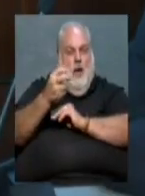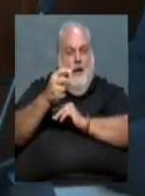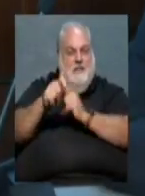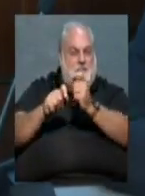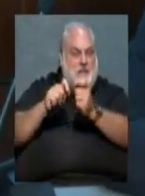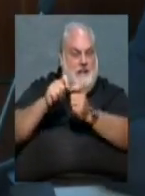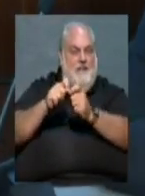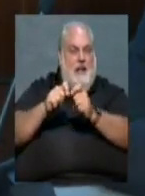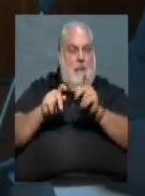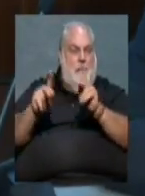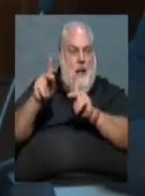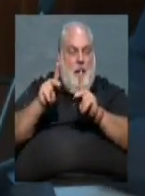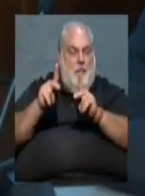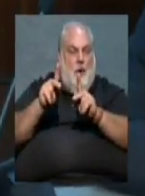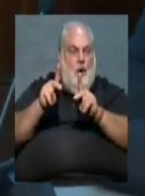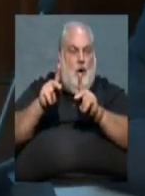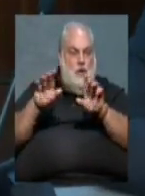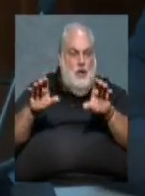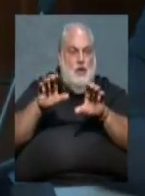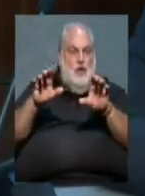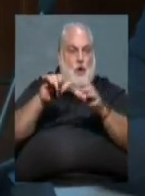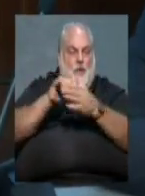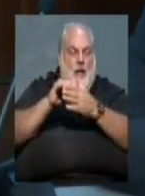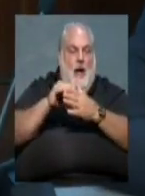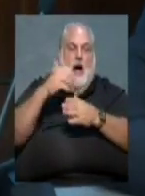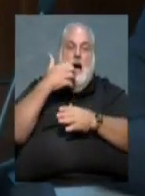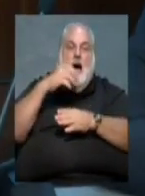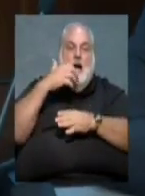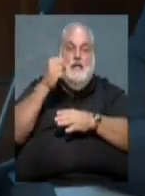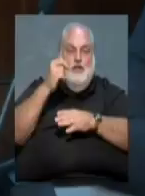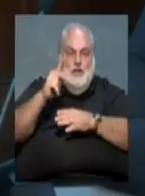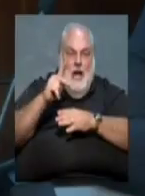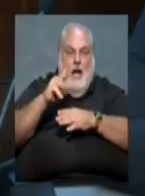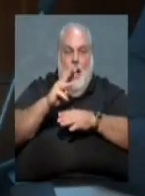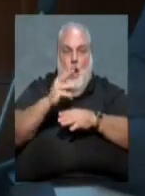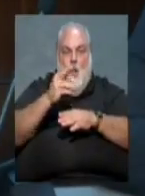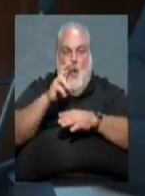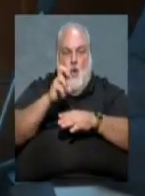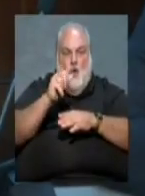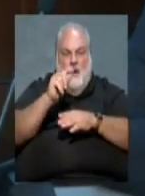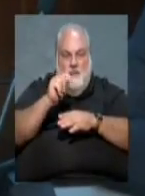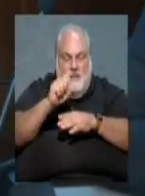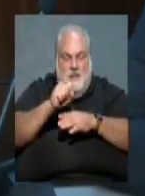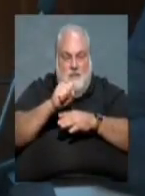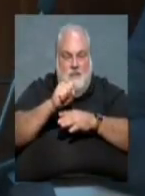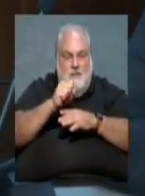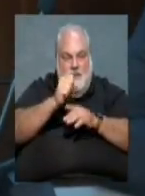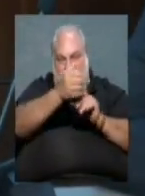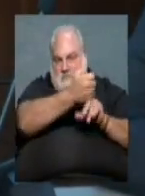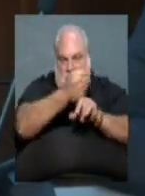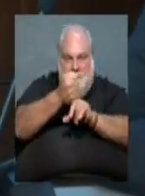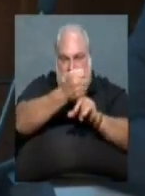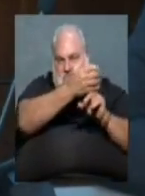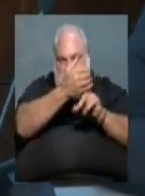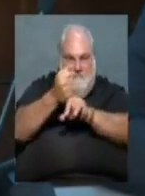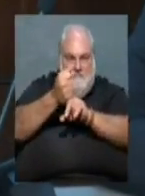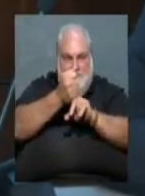to serve hot check warrants so that they could get the people into court and ultimately try to get restitution on the check.